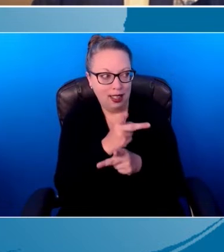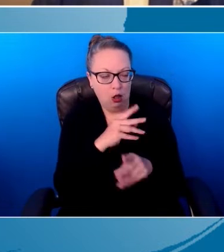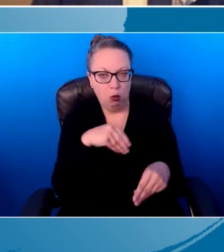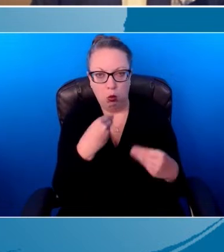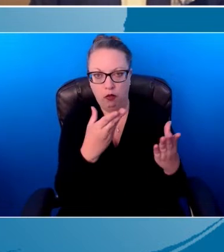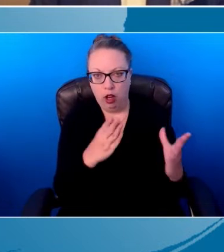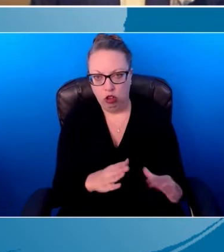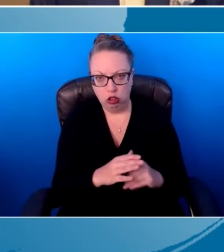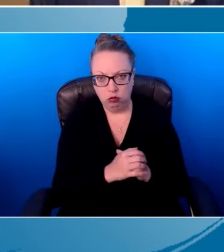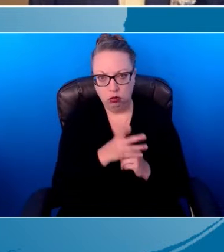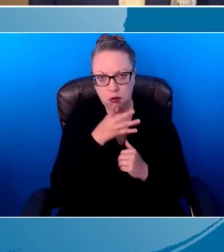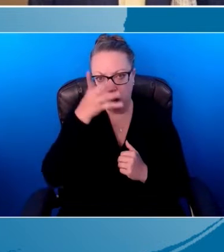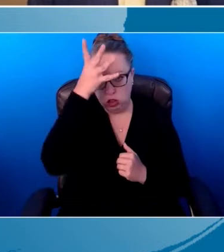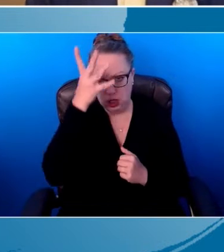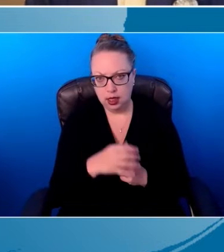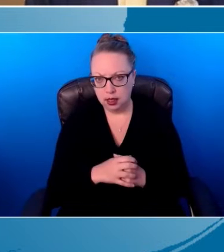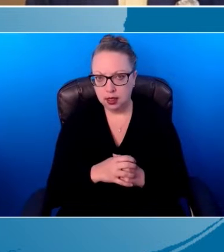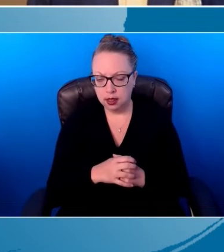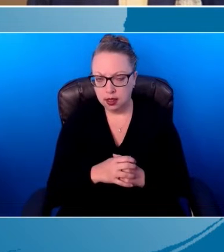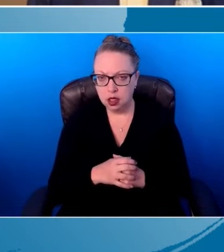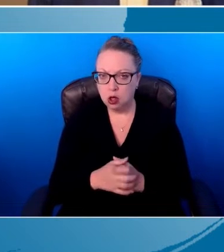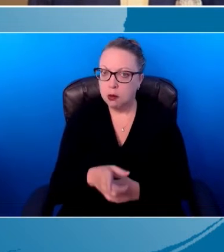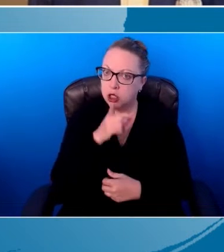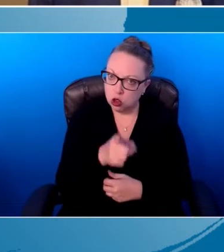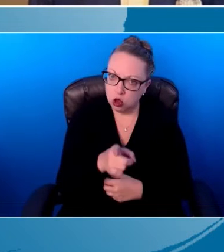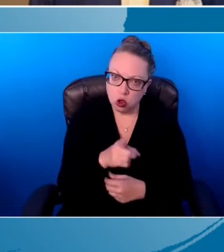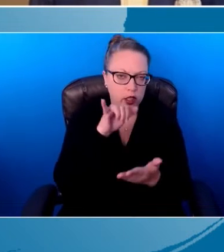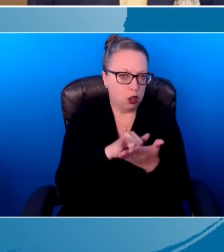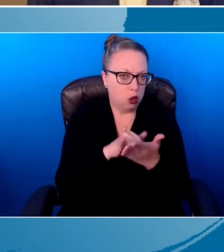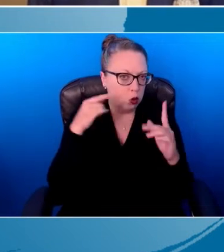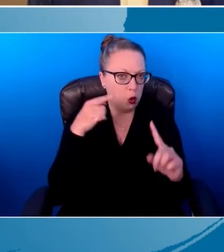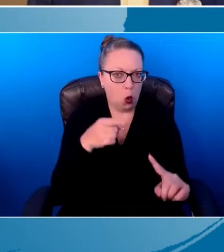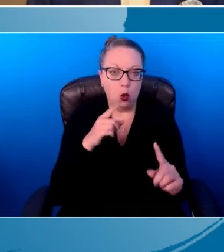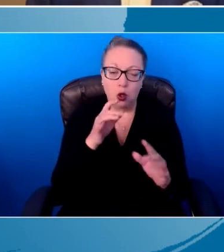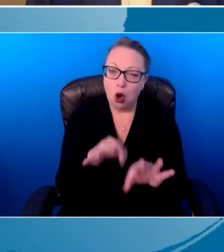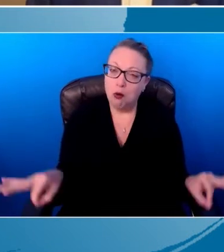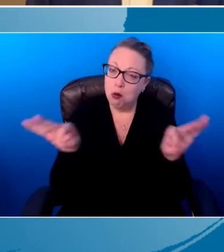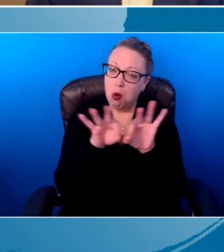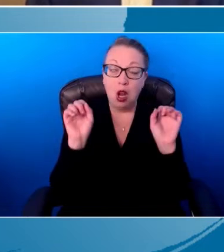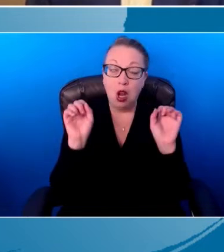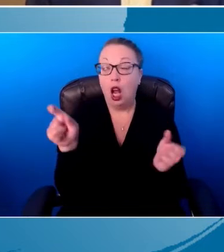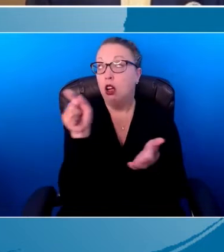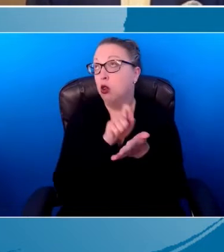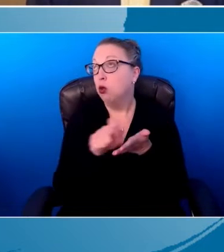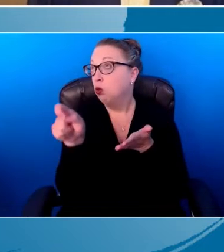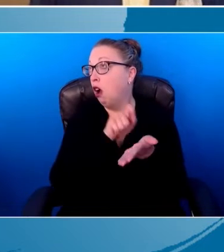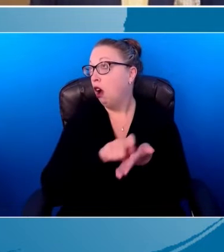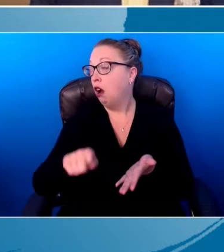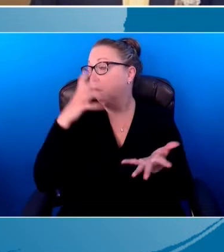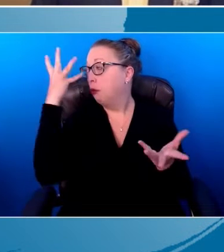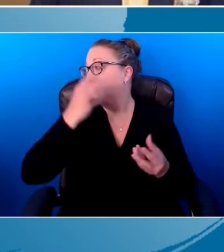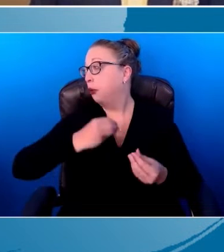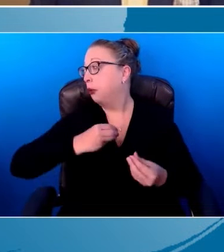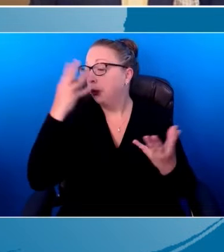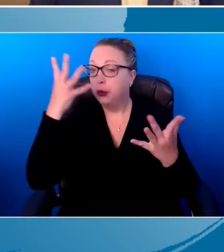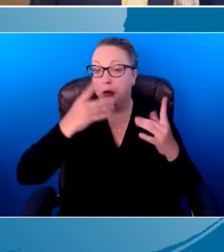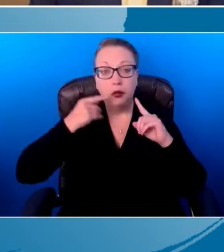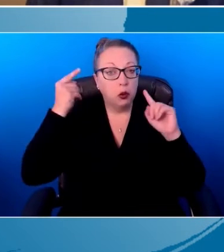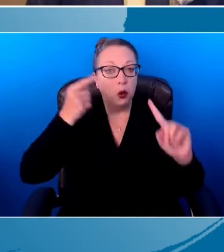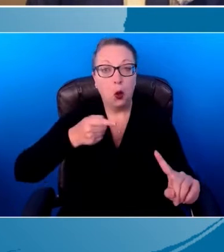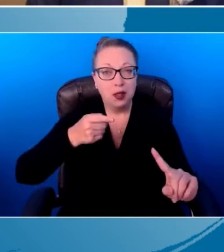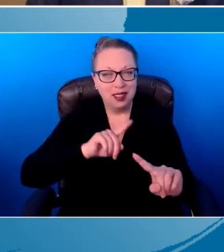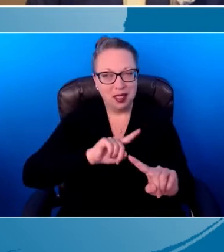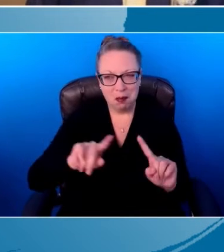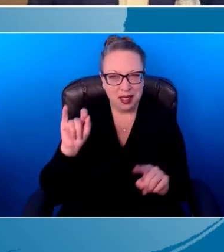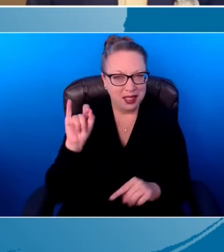So we want to make sure that they're relevant to parents. I could write beautiful goals, but if they're not relevant to the parent,